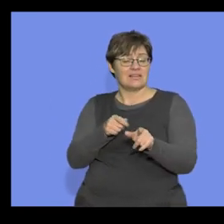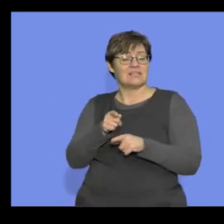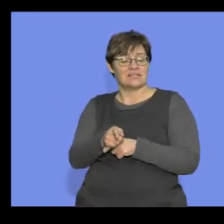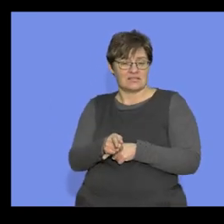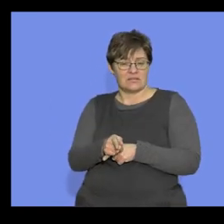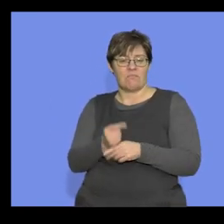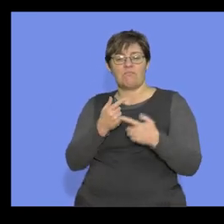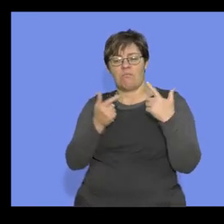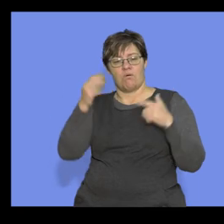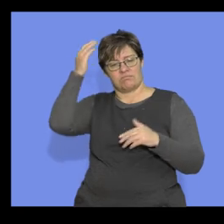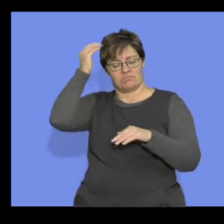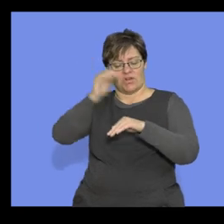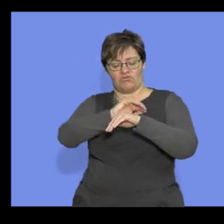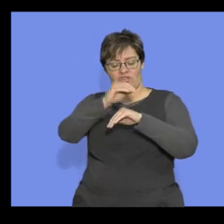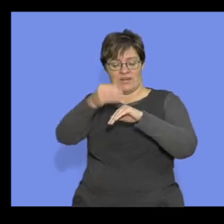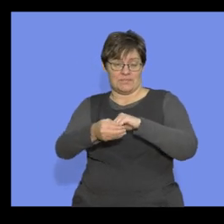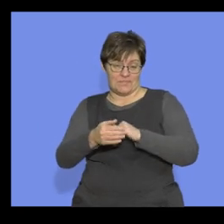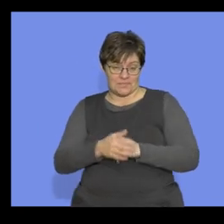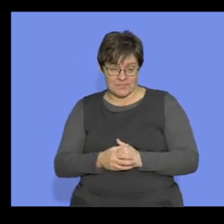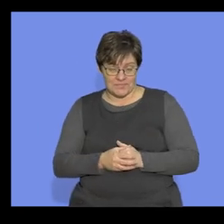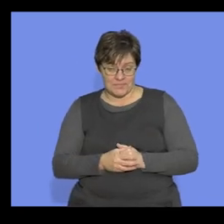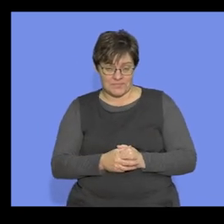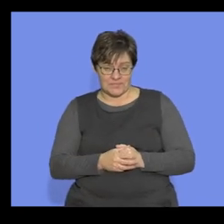leads to a larger